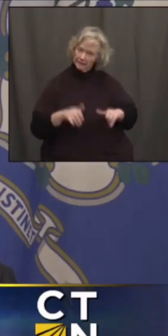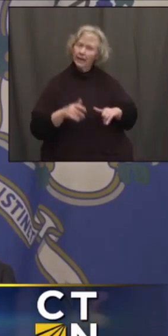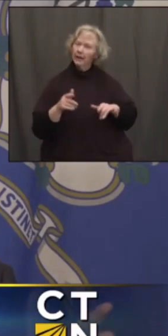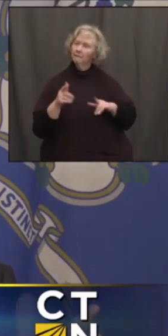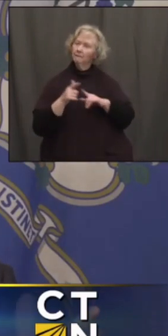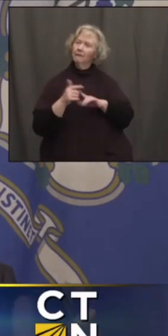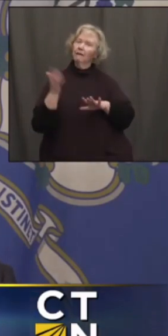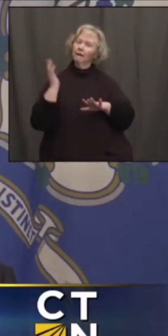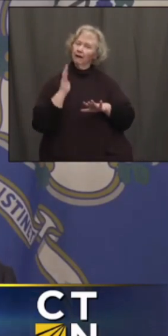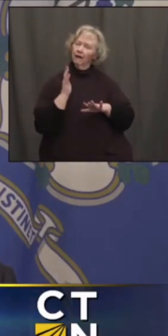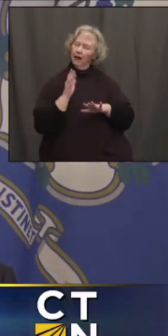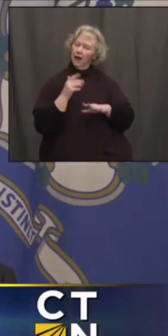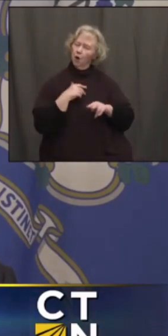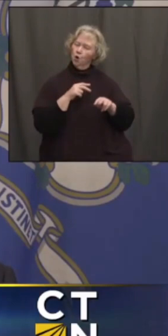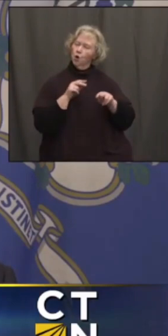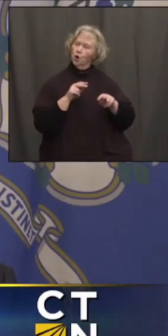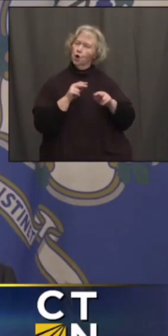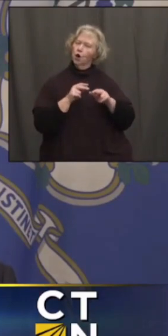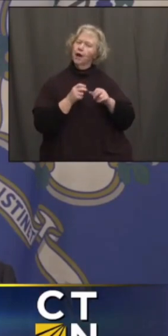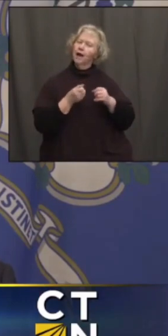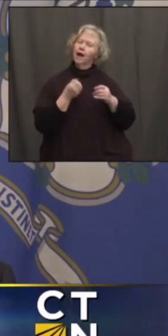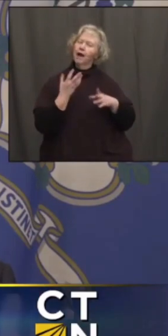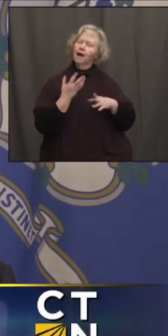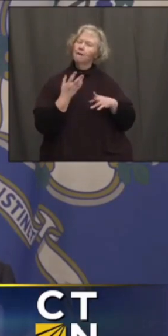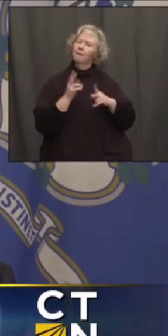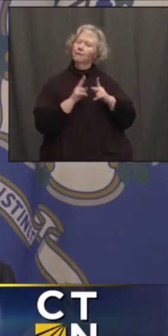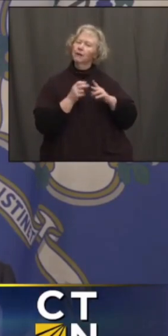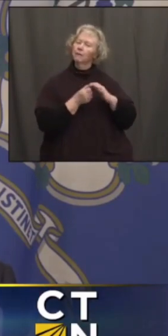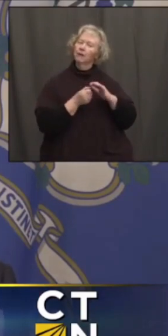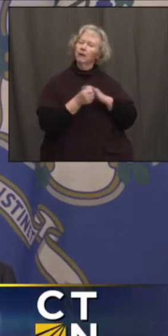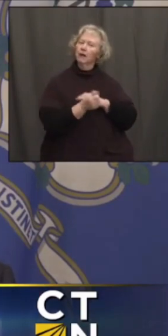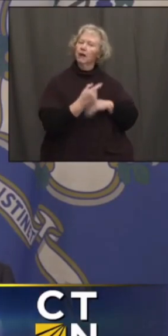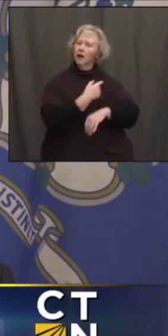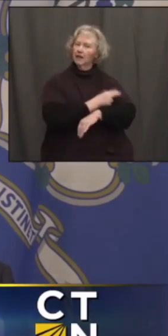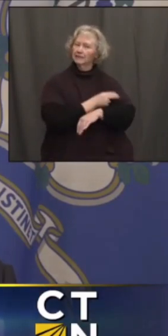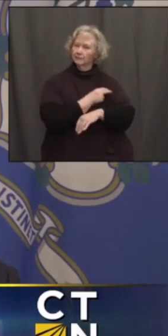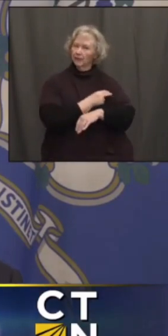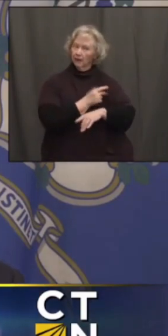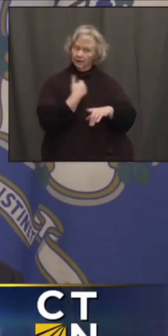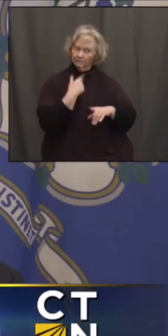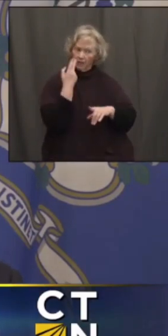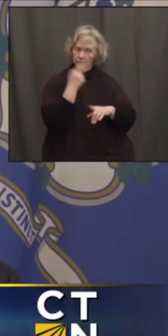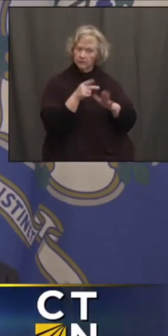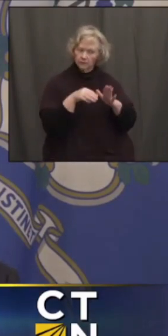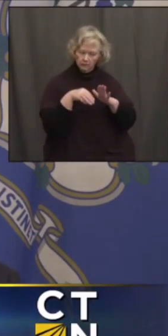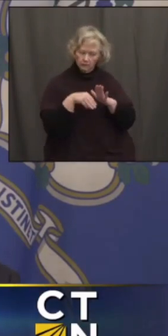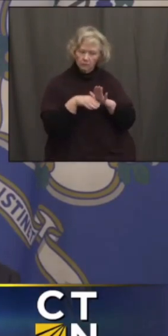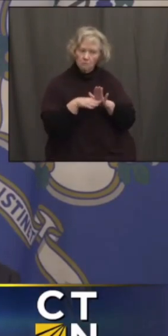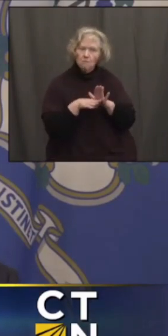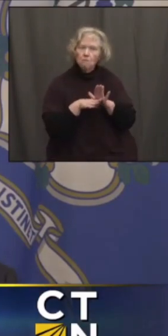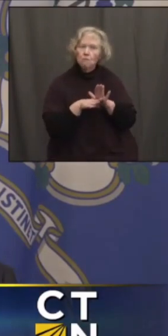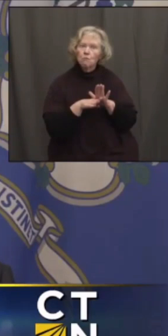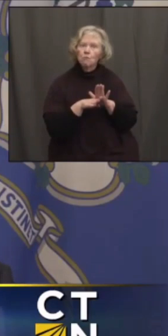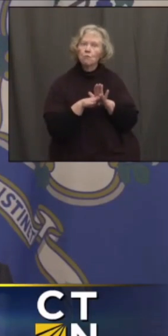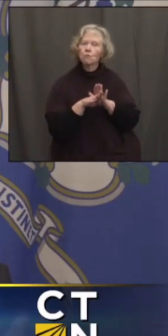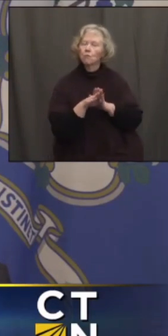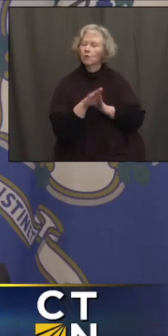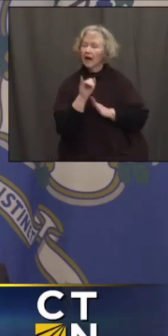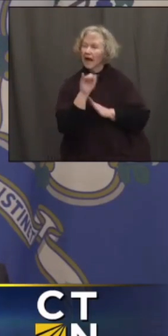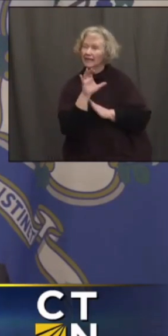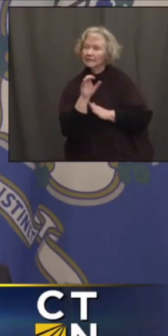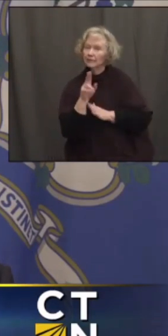I still look particularly at our hospitals. And if I saw that things were changing and that the hospitalizations and ICU